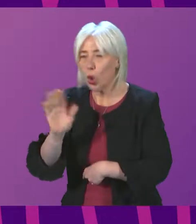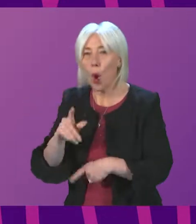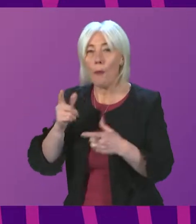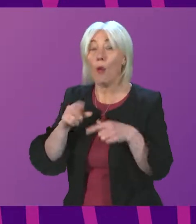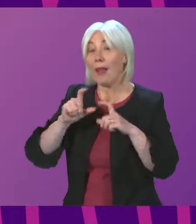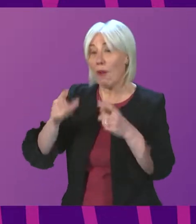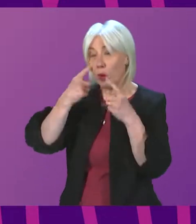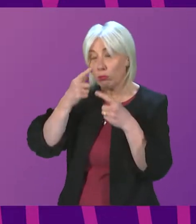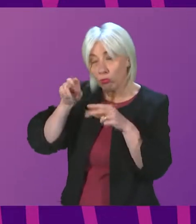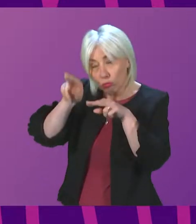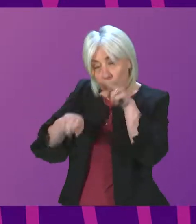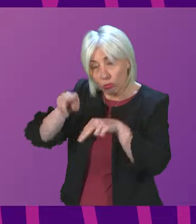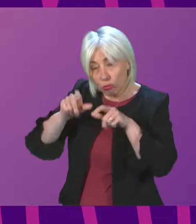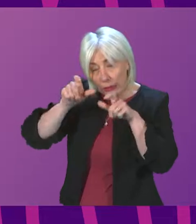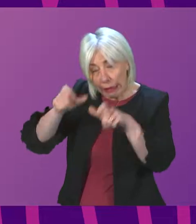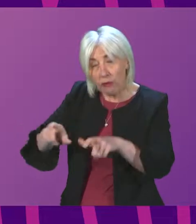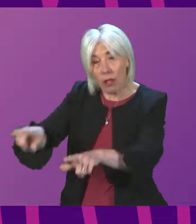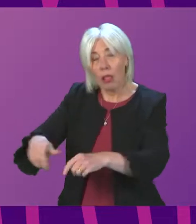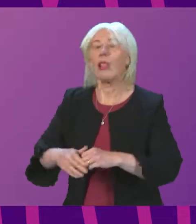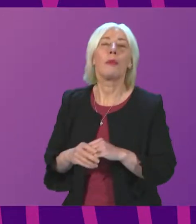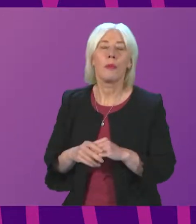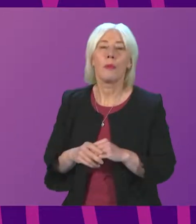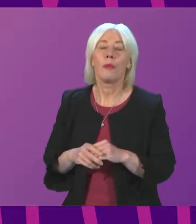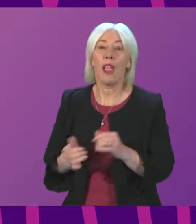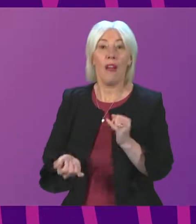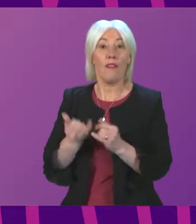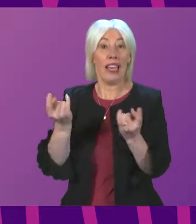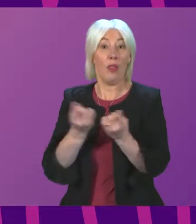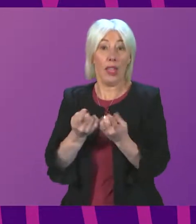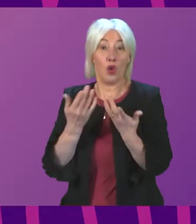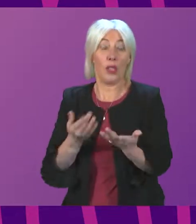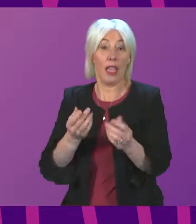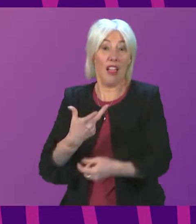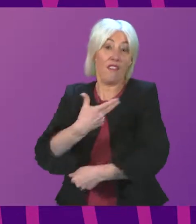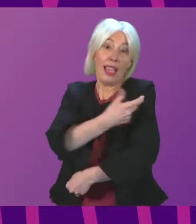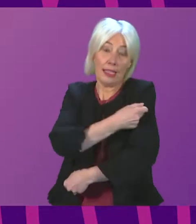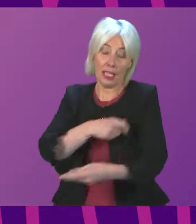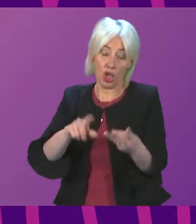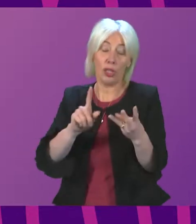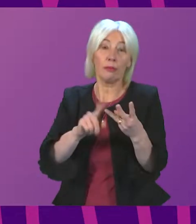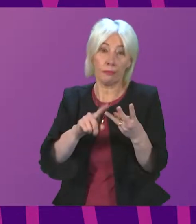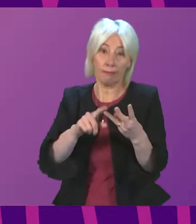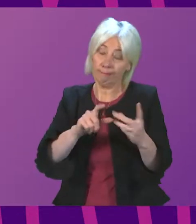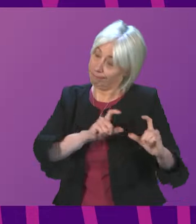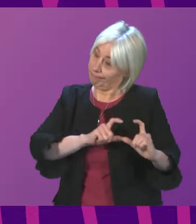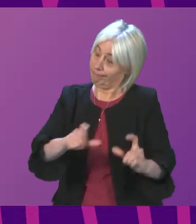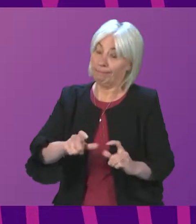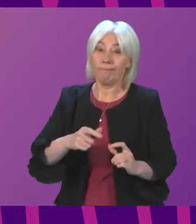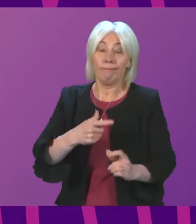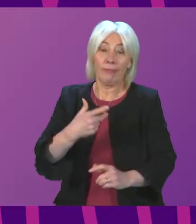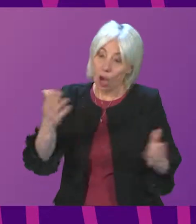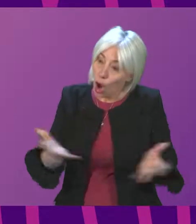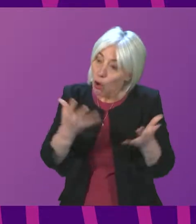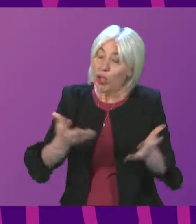carefully. The final issue I want to address today is vaccination. We are continuing to offer and encourage vaccination